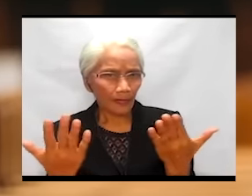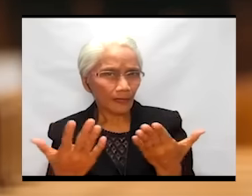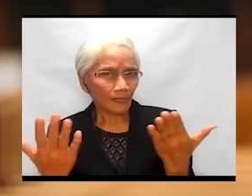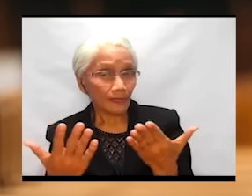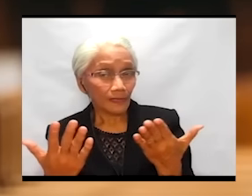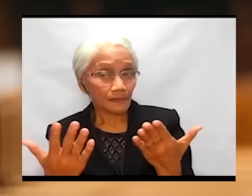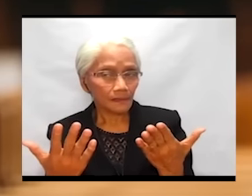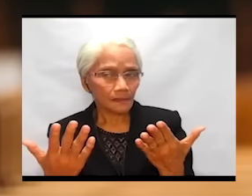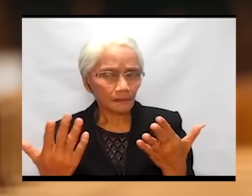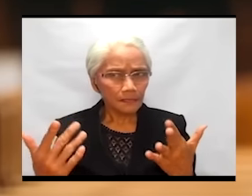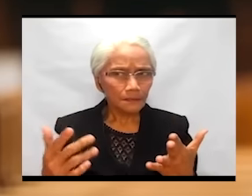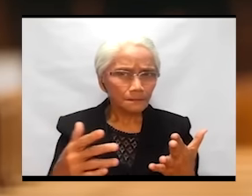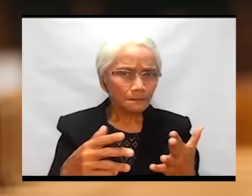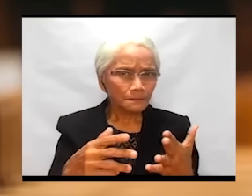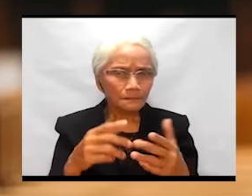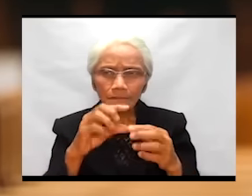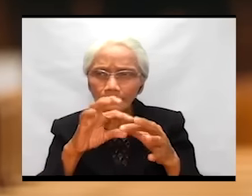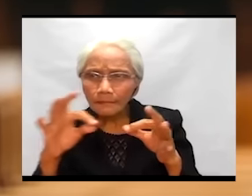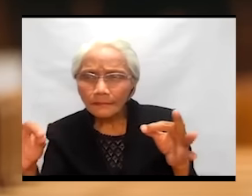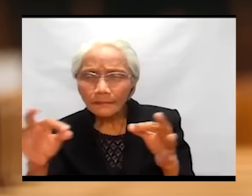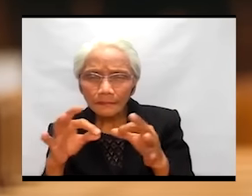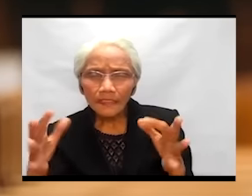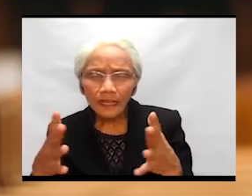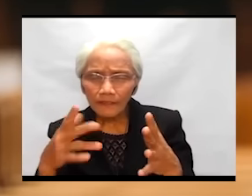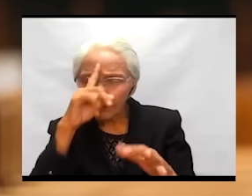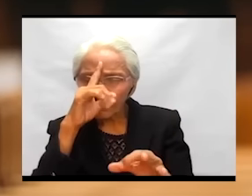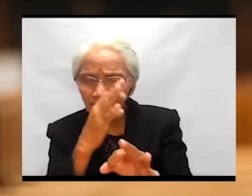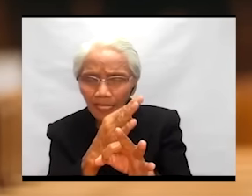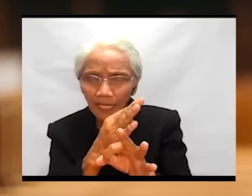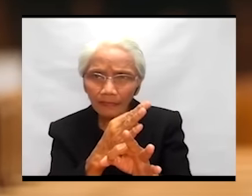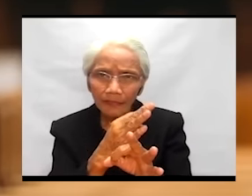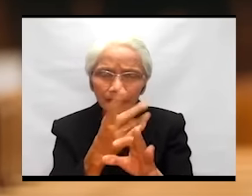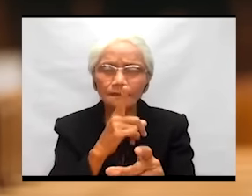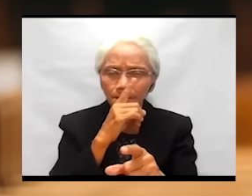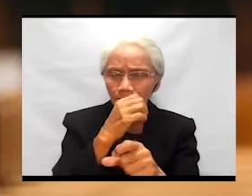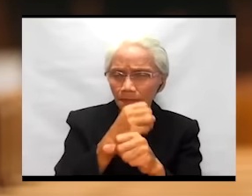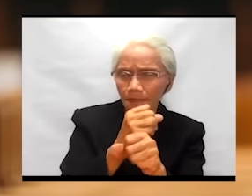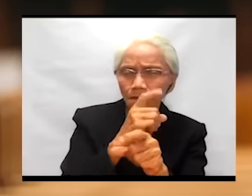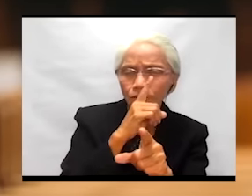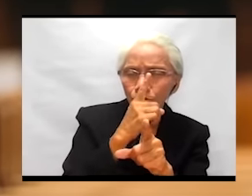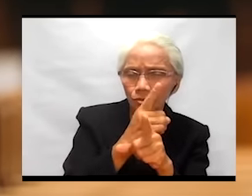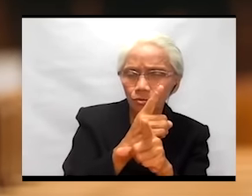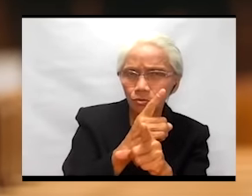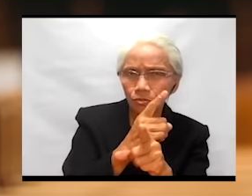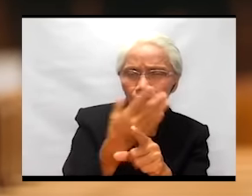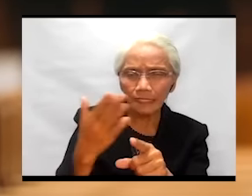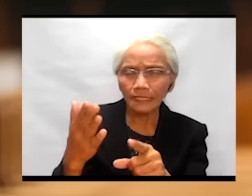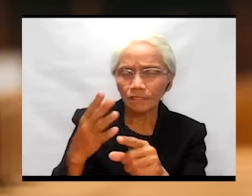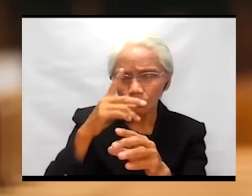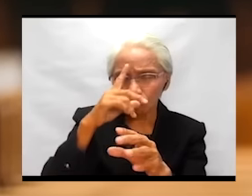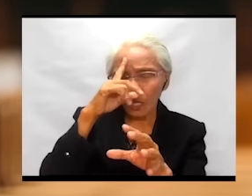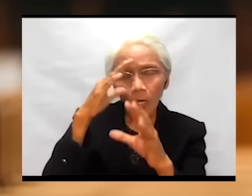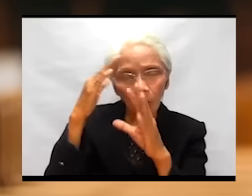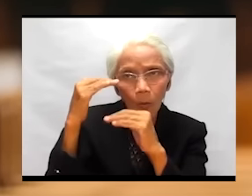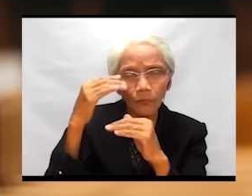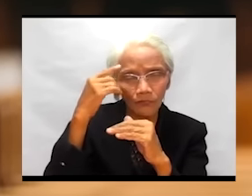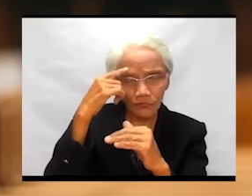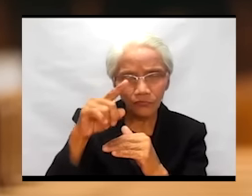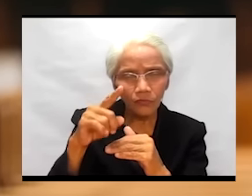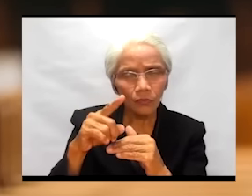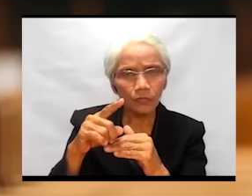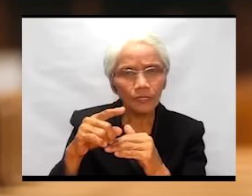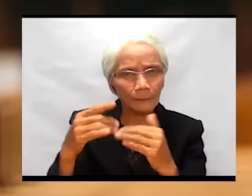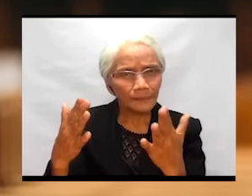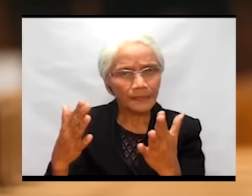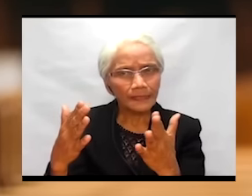immortal lines, faith is the assurance of things hoped for, the convictions